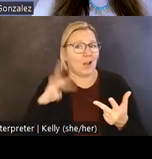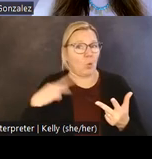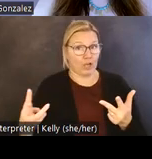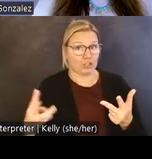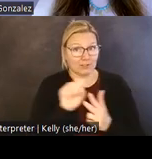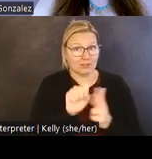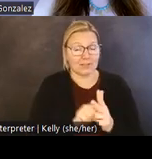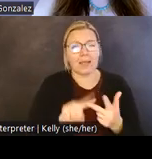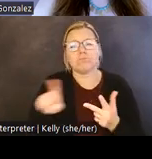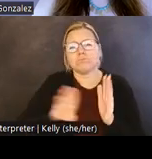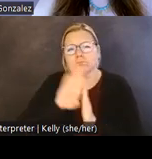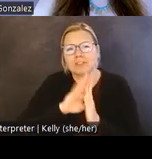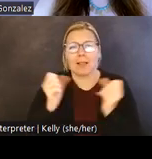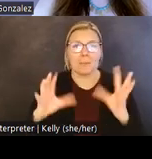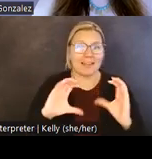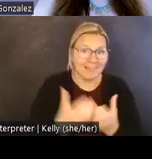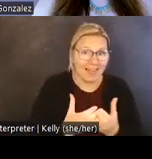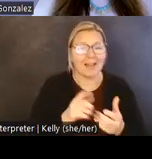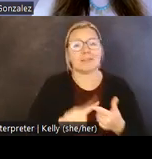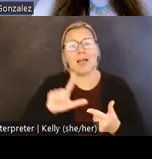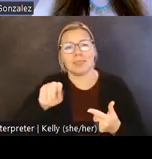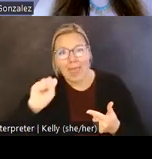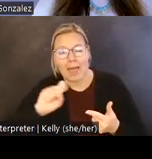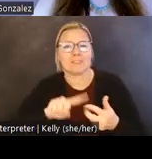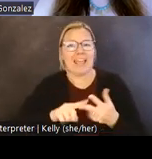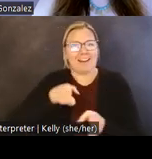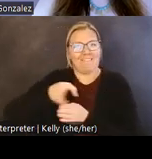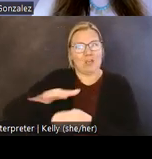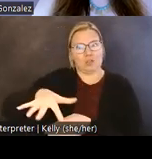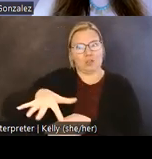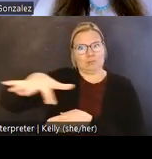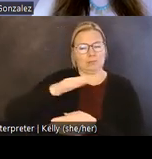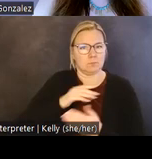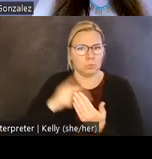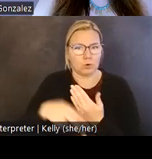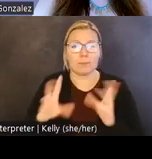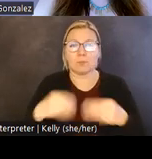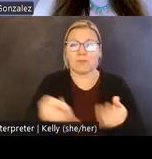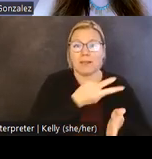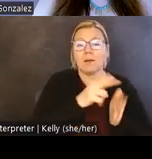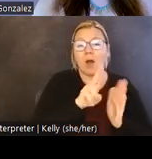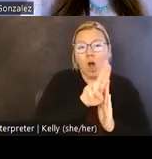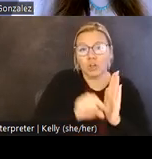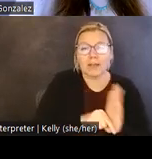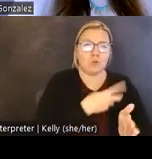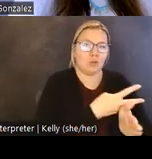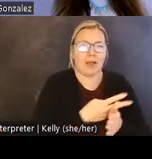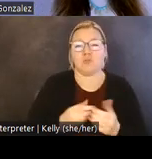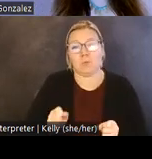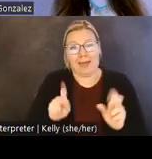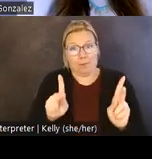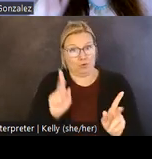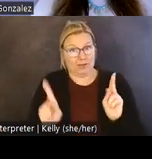developed multiple classroom, lab, and field school programs that provide undergraduate and graduate students with the opportunity to